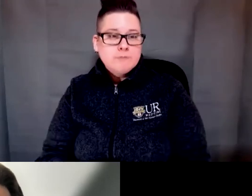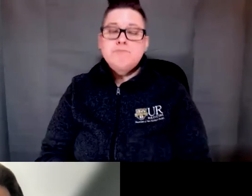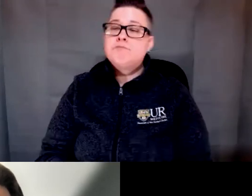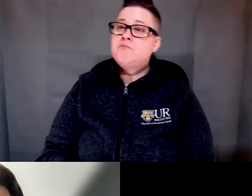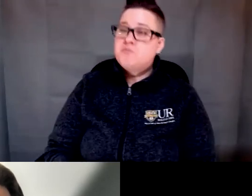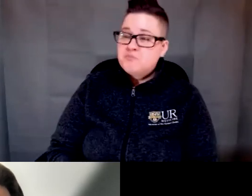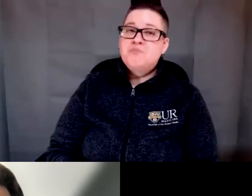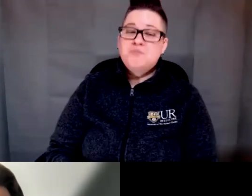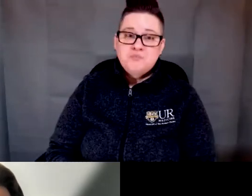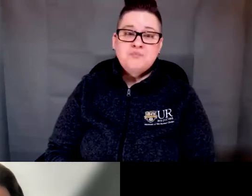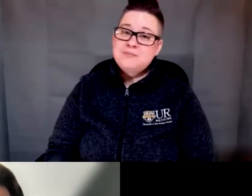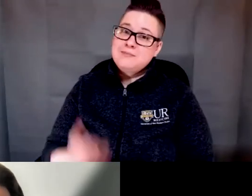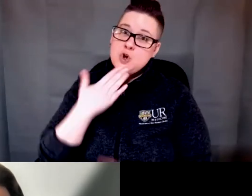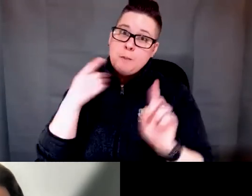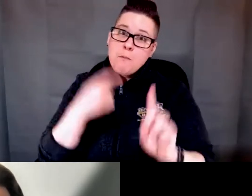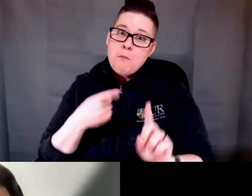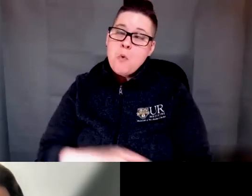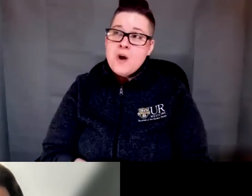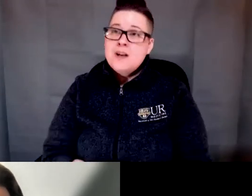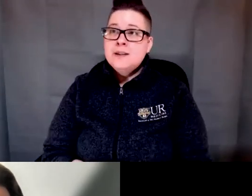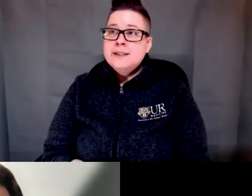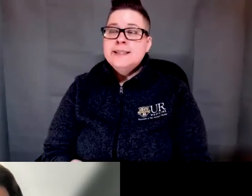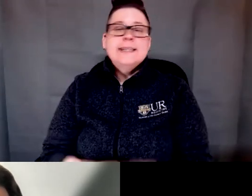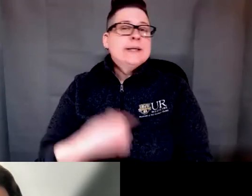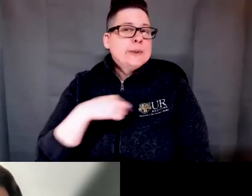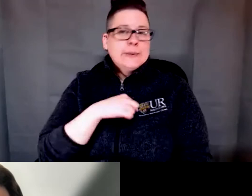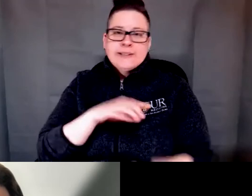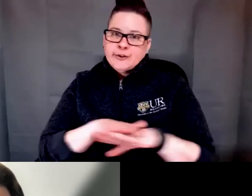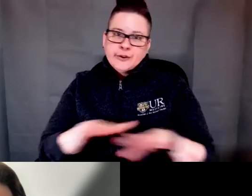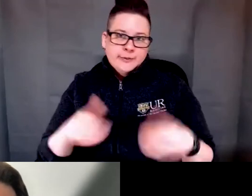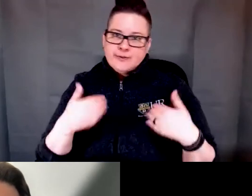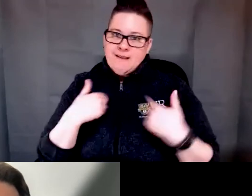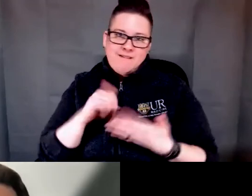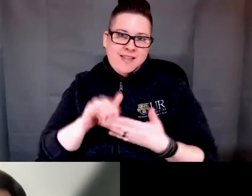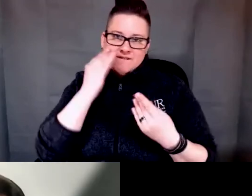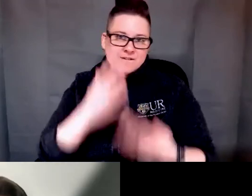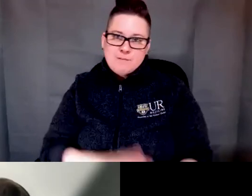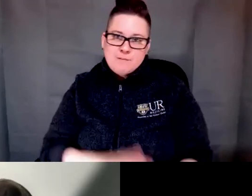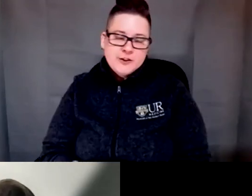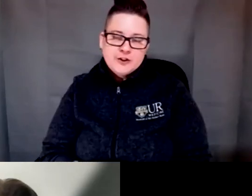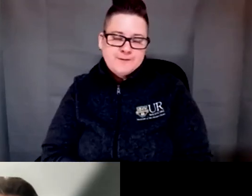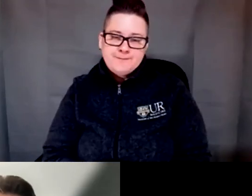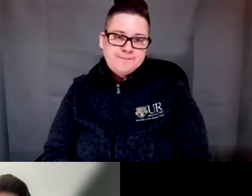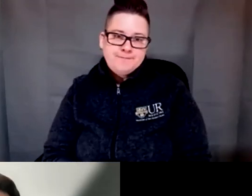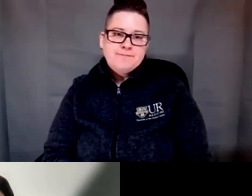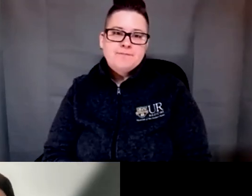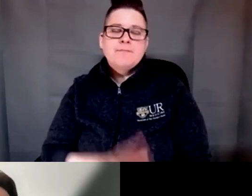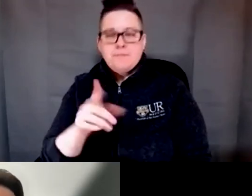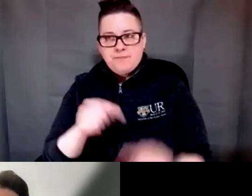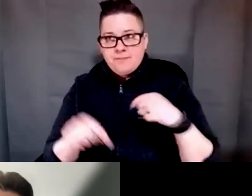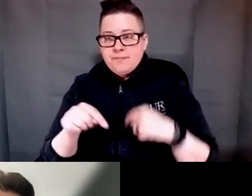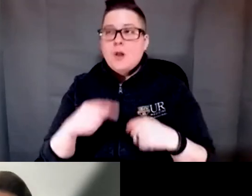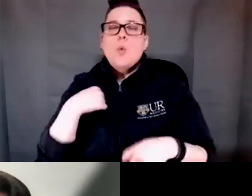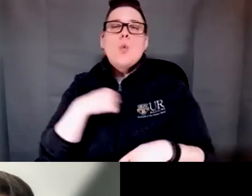those are really good points and so we do not have that so let me take a step back we don't